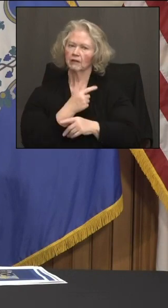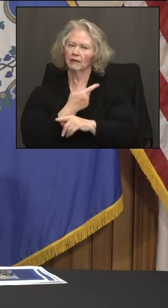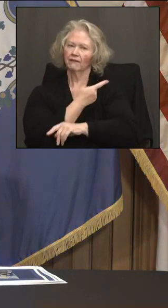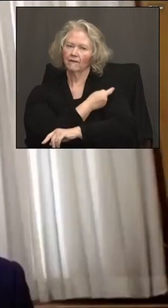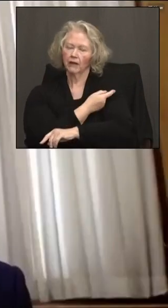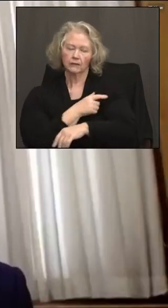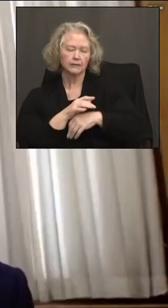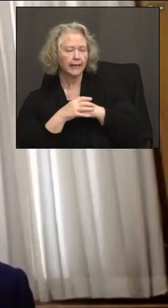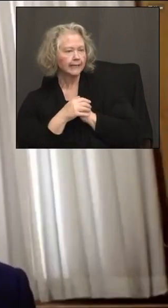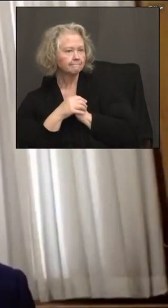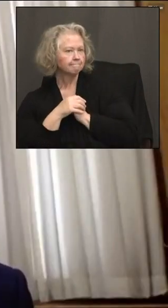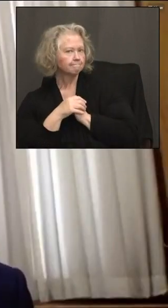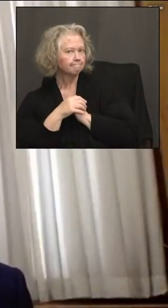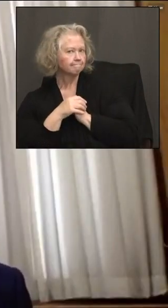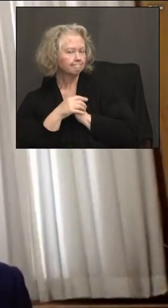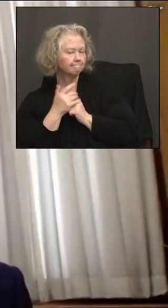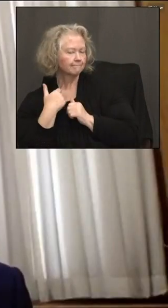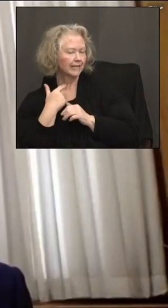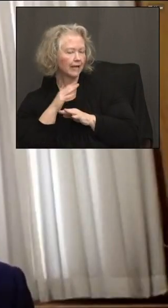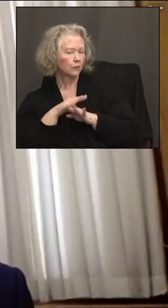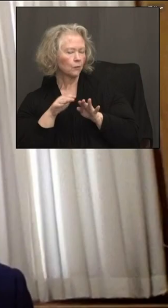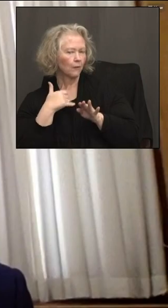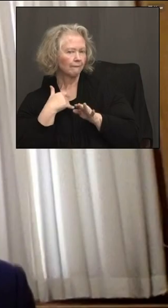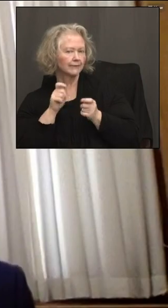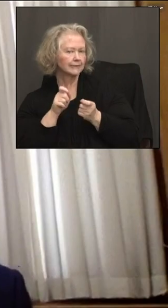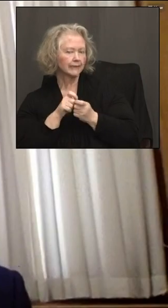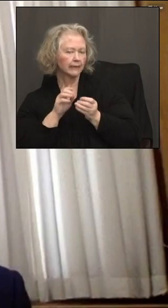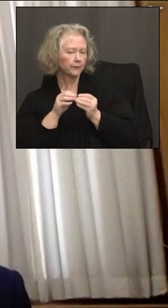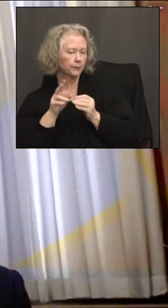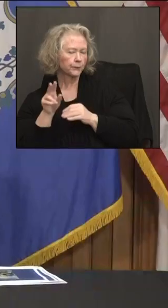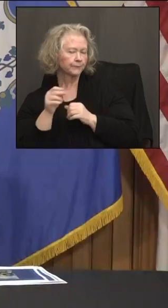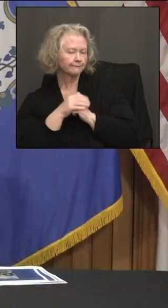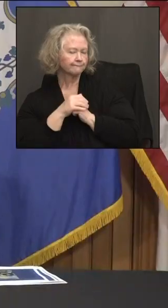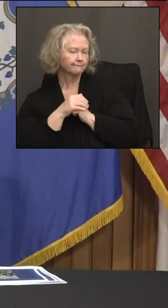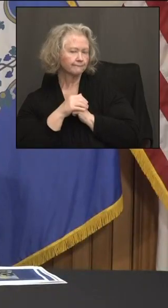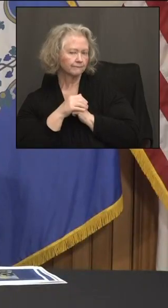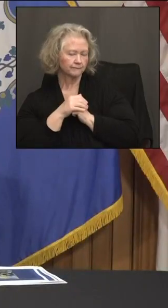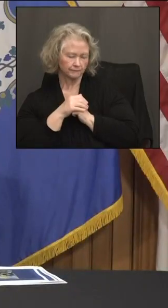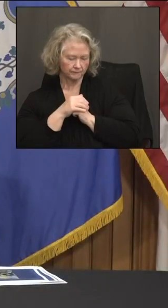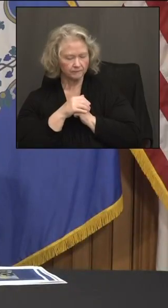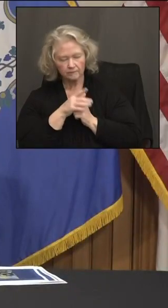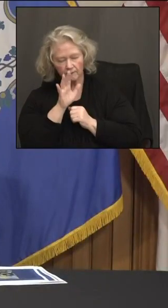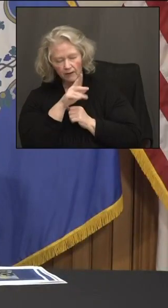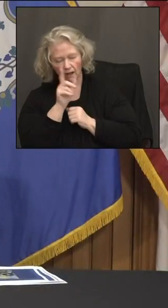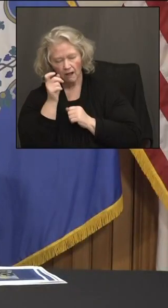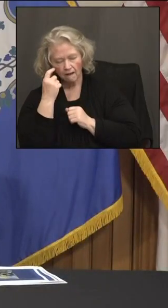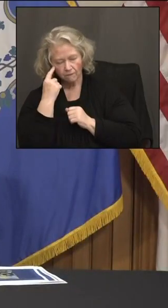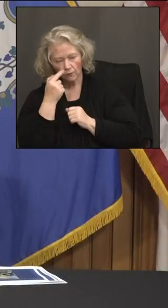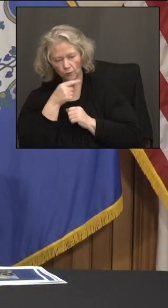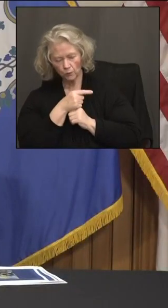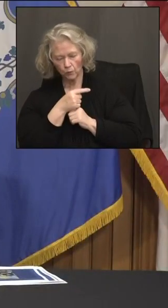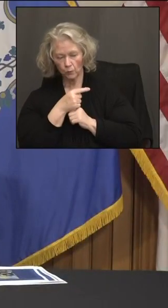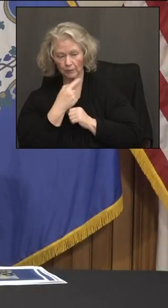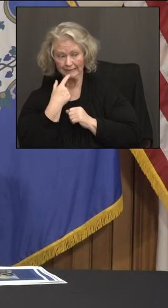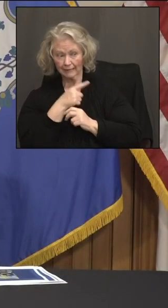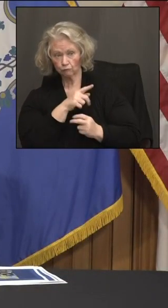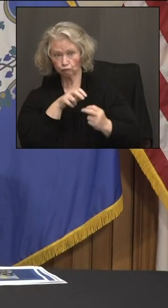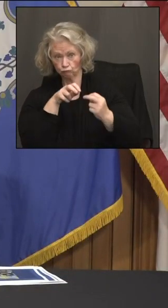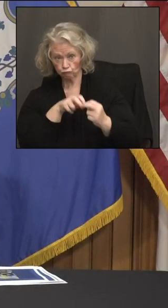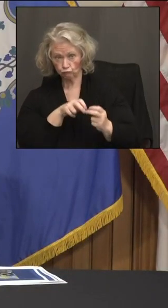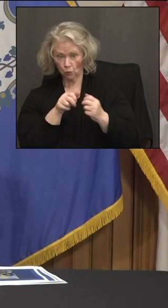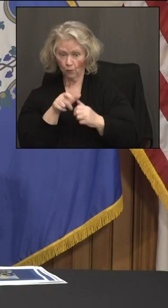I don't have a current update on that right now, no. Okay. Governor, you said you spoke to, or you sat down with